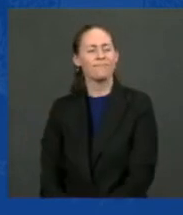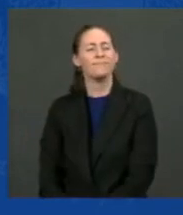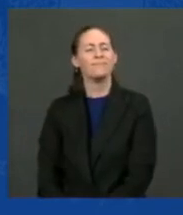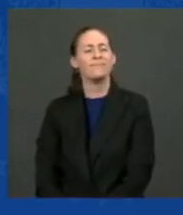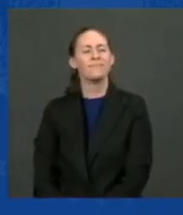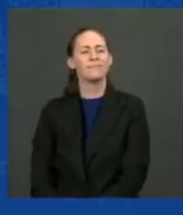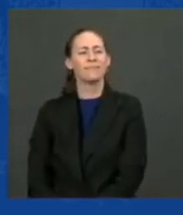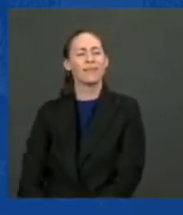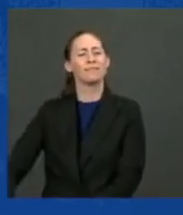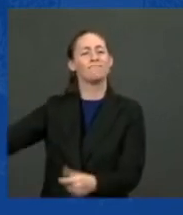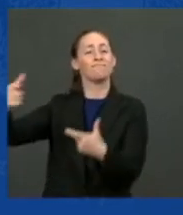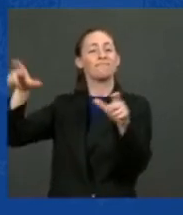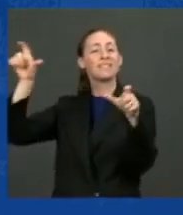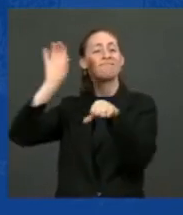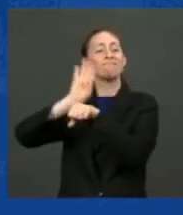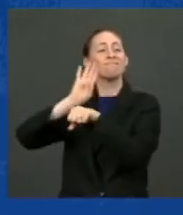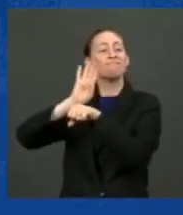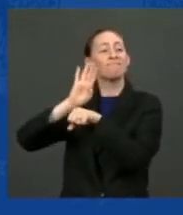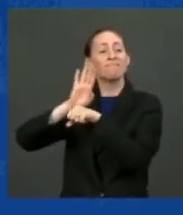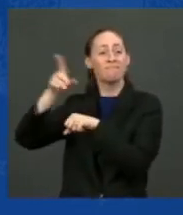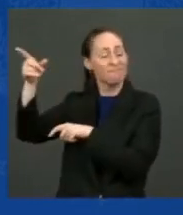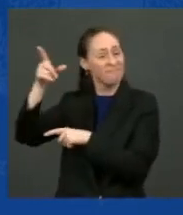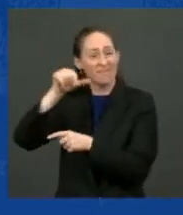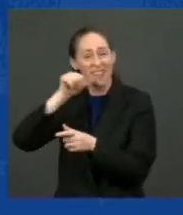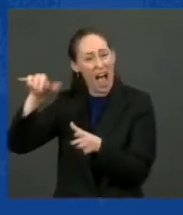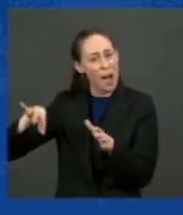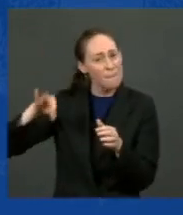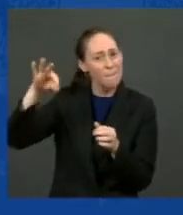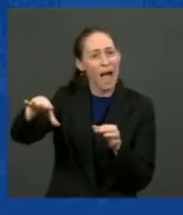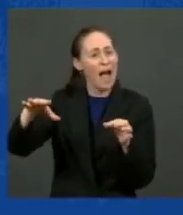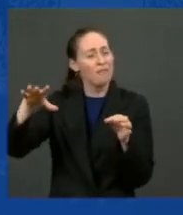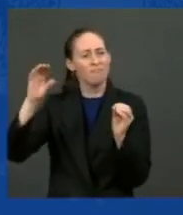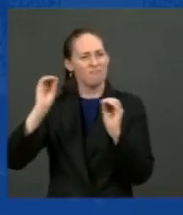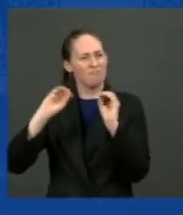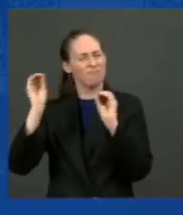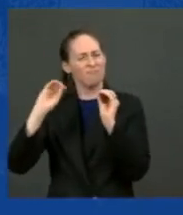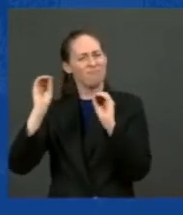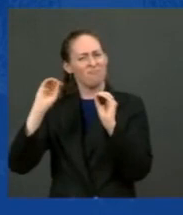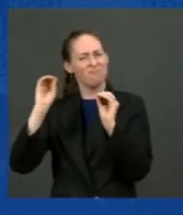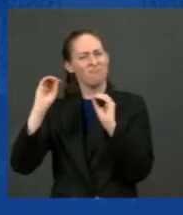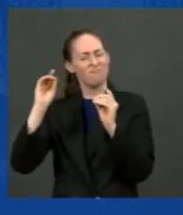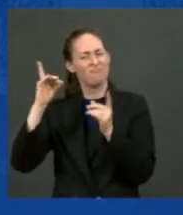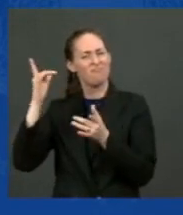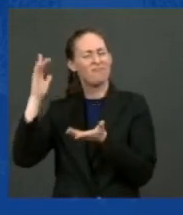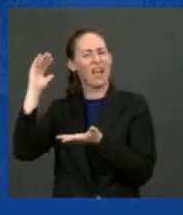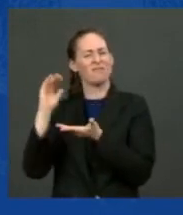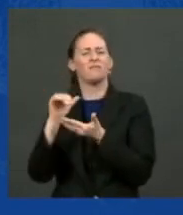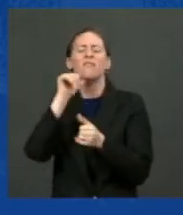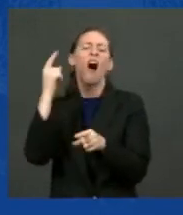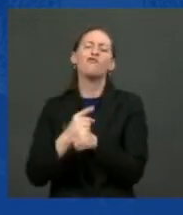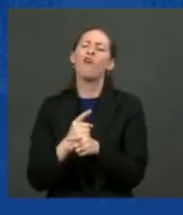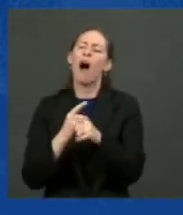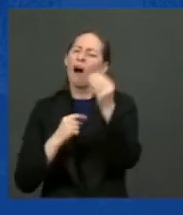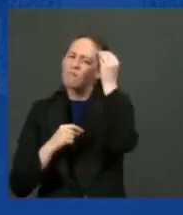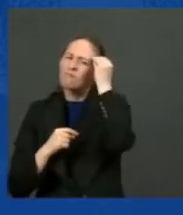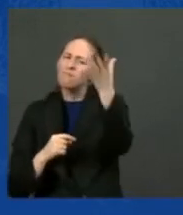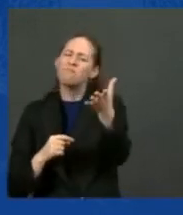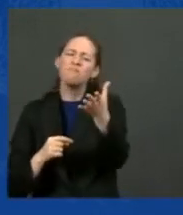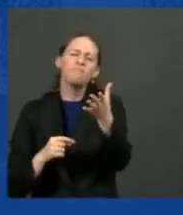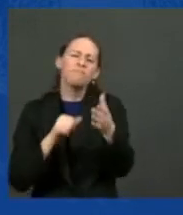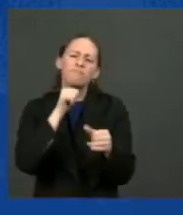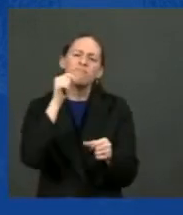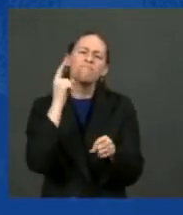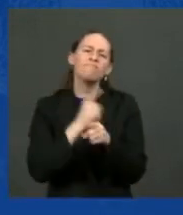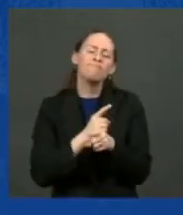and the super wealthy. Look, it isn't right. Isn't right that 55 are the largest